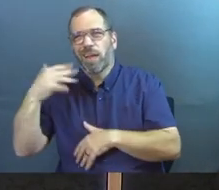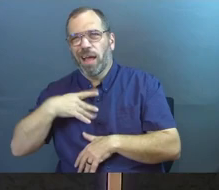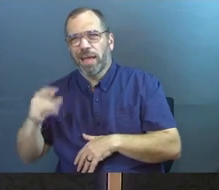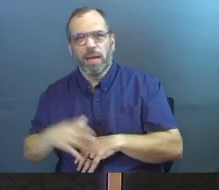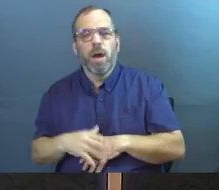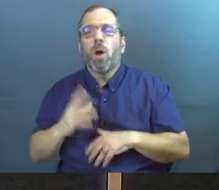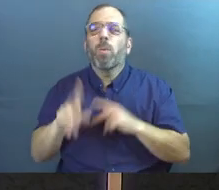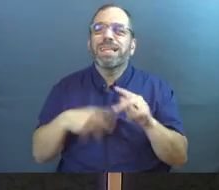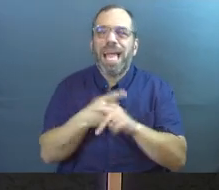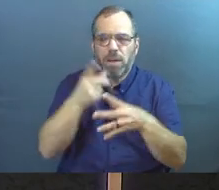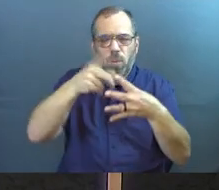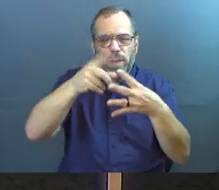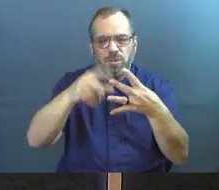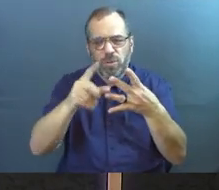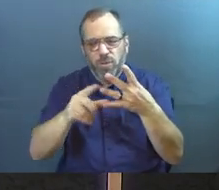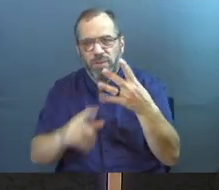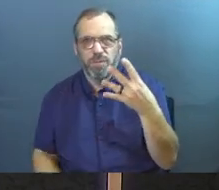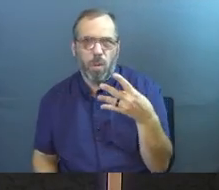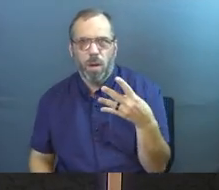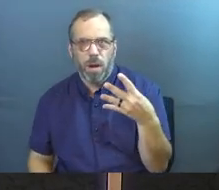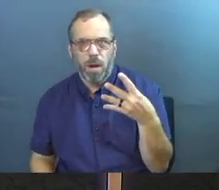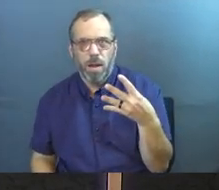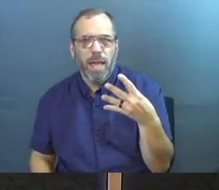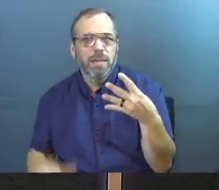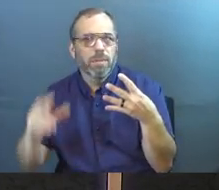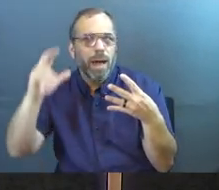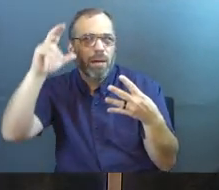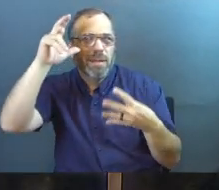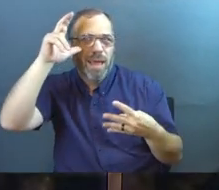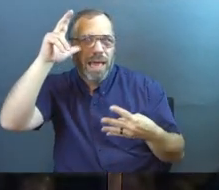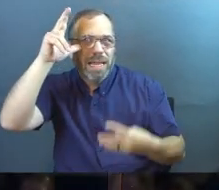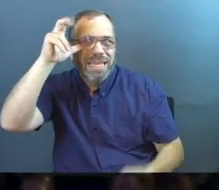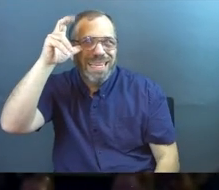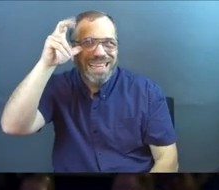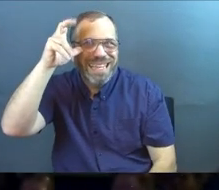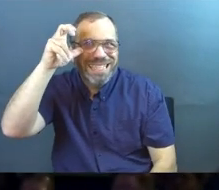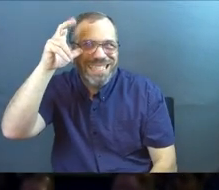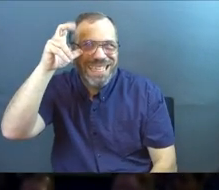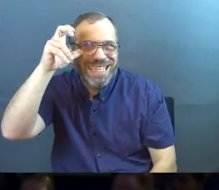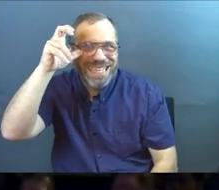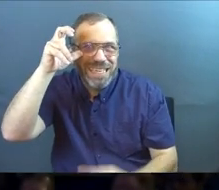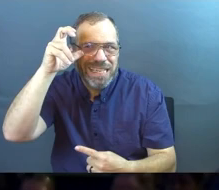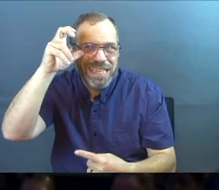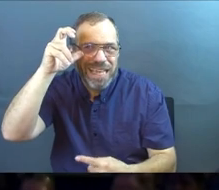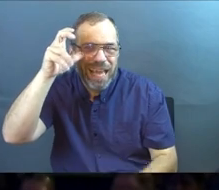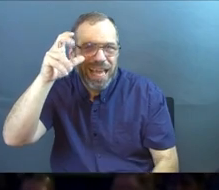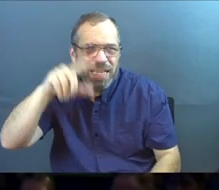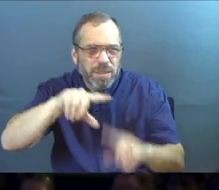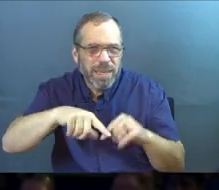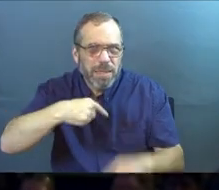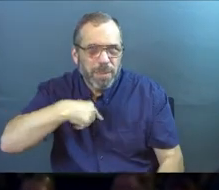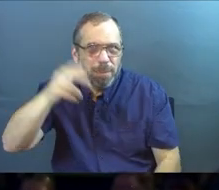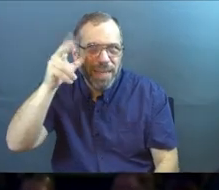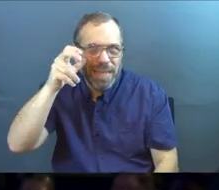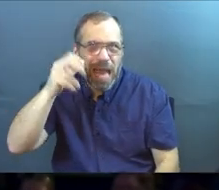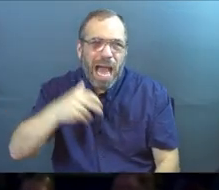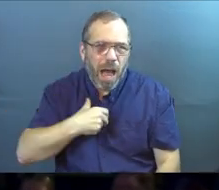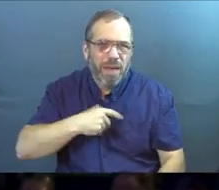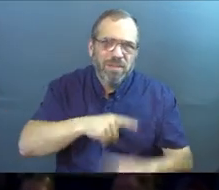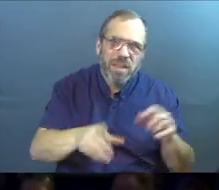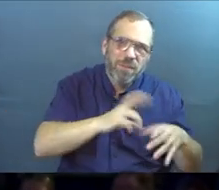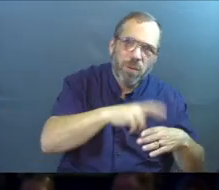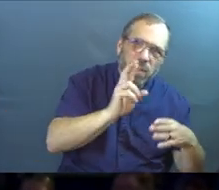of dirt am I? And it's about listening. And depending on what kind of listener I am, I'll have different